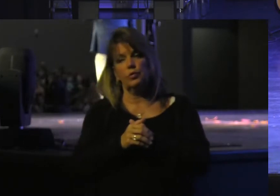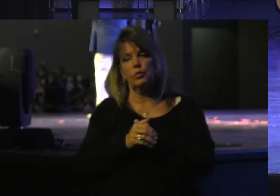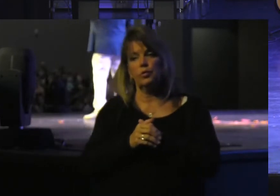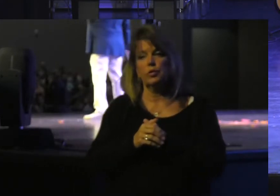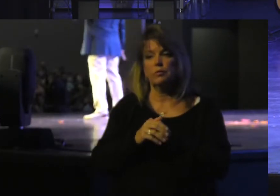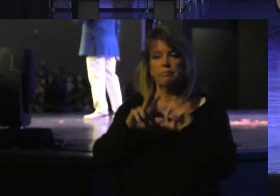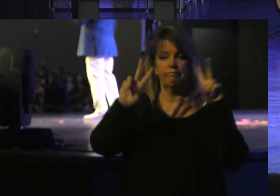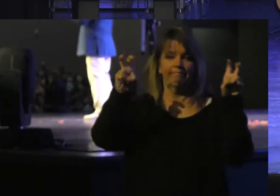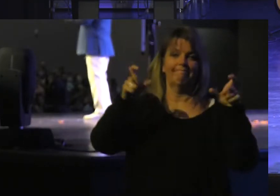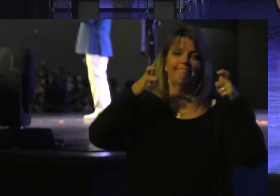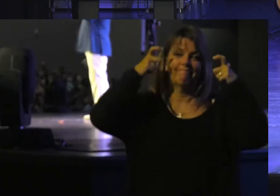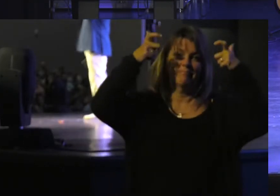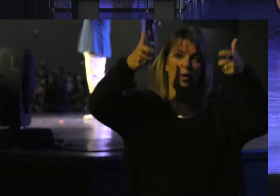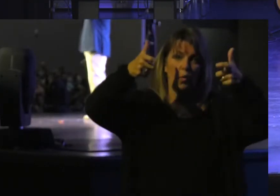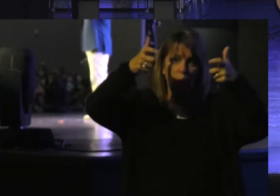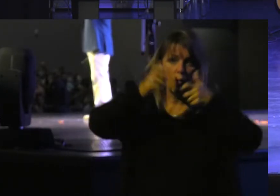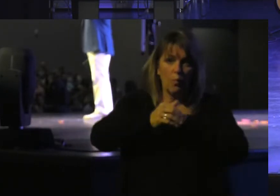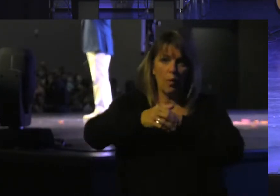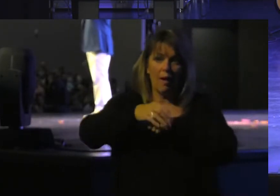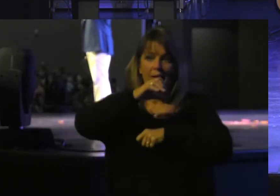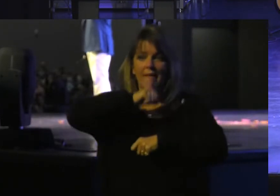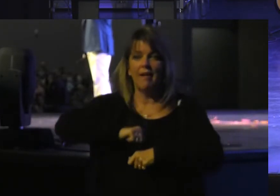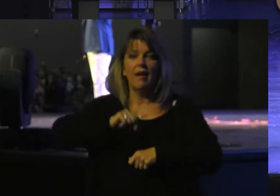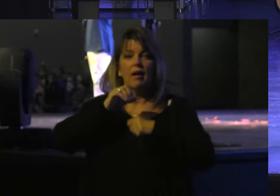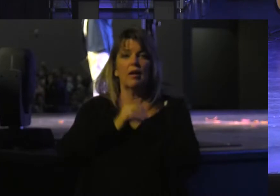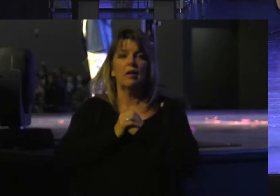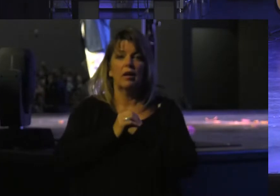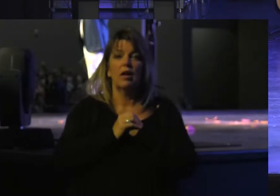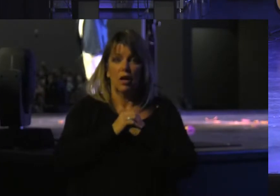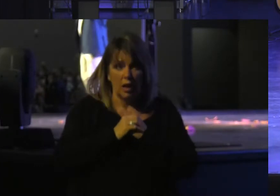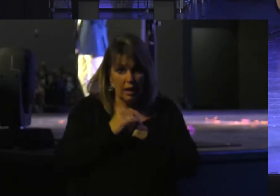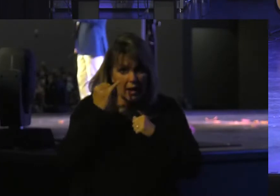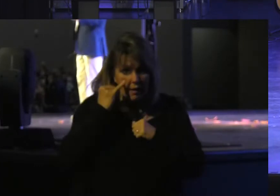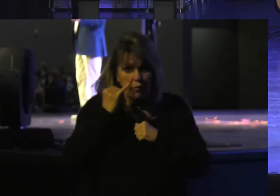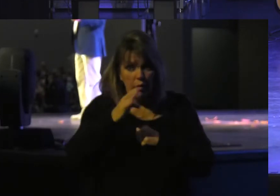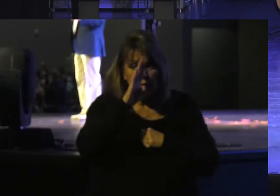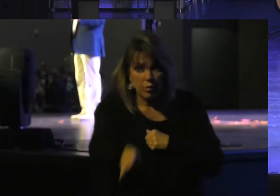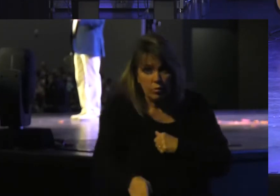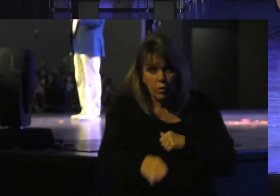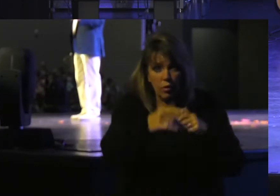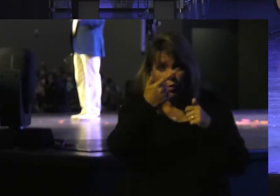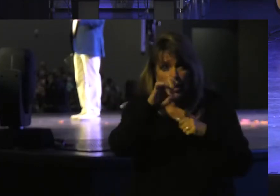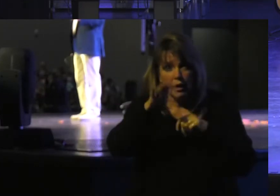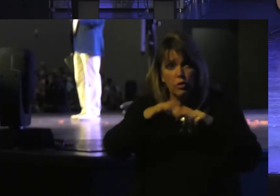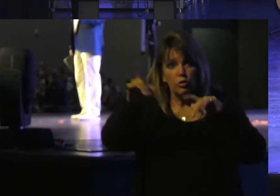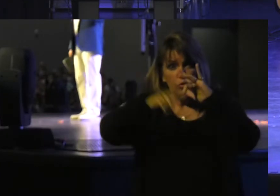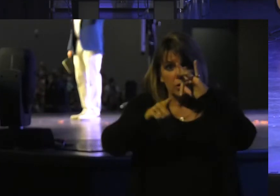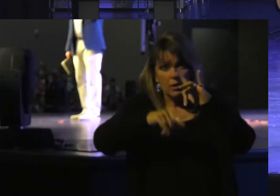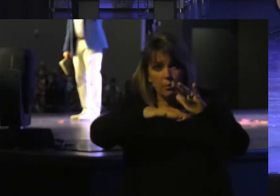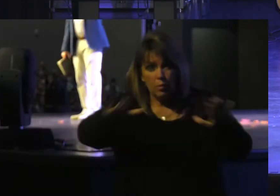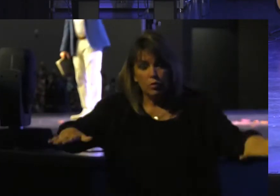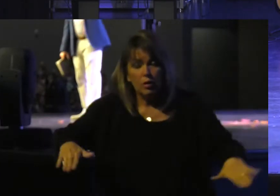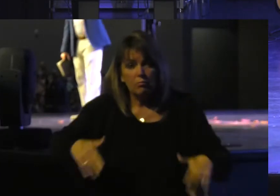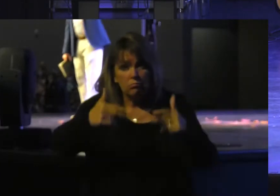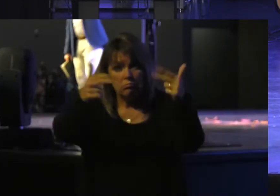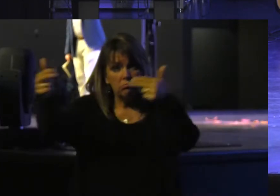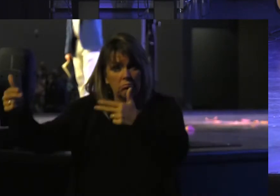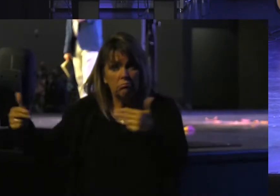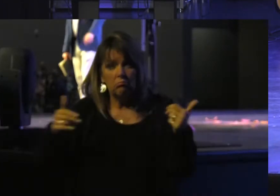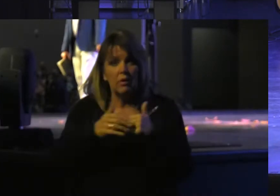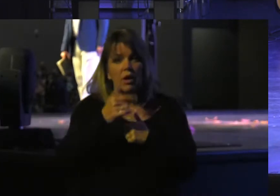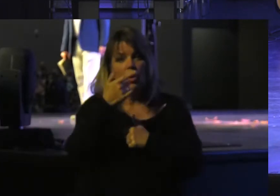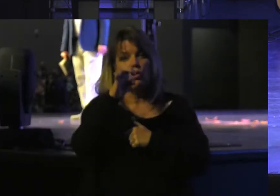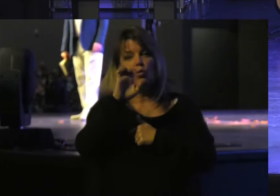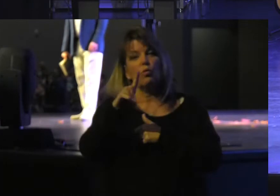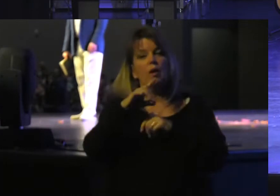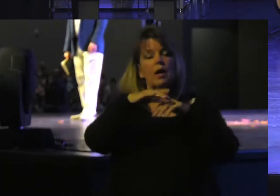aged You know who you are You would have Skipped your children If you could have Gone straight To your grandchildren Grandchildren Are the crown